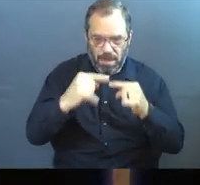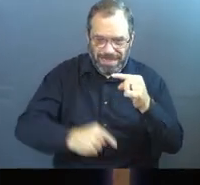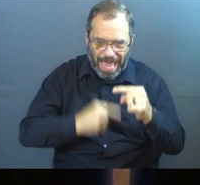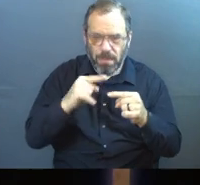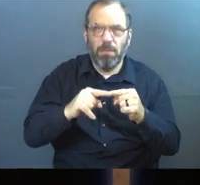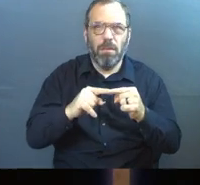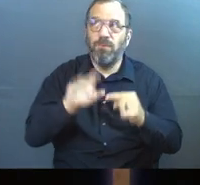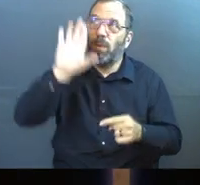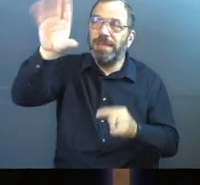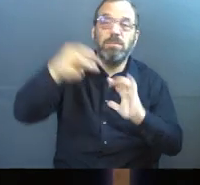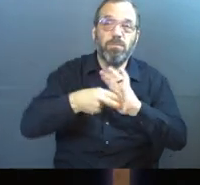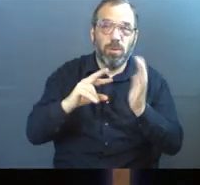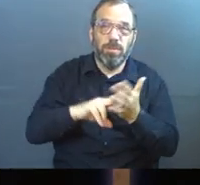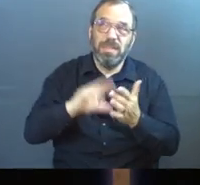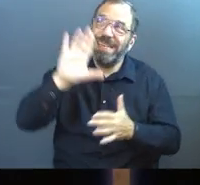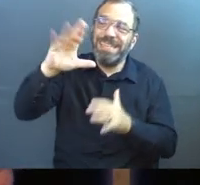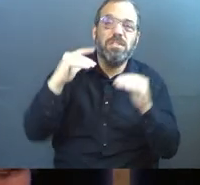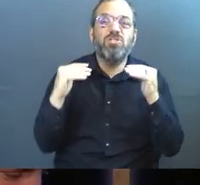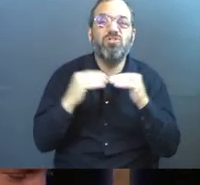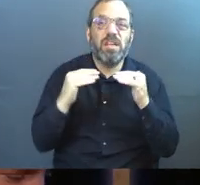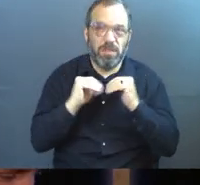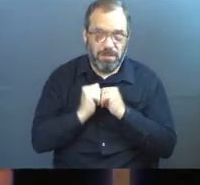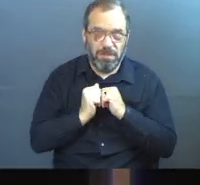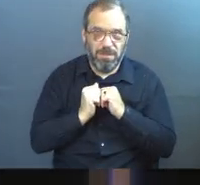for his justice.